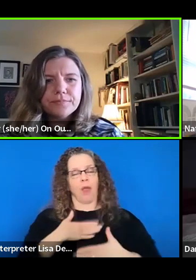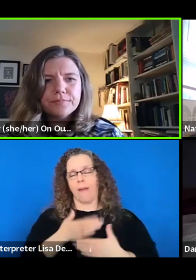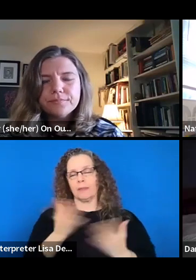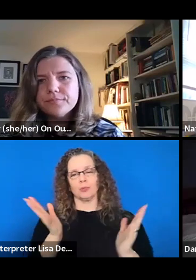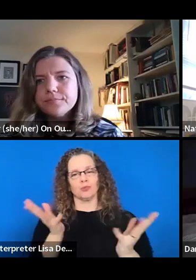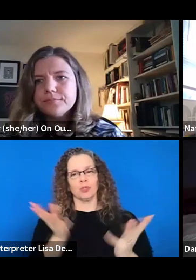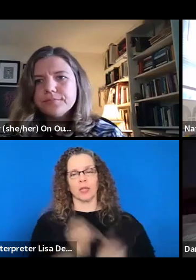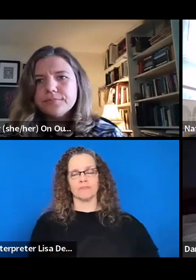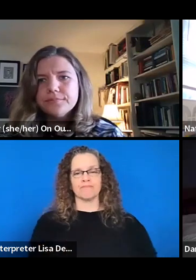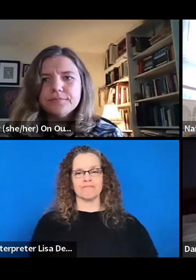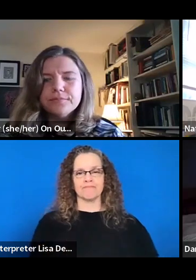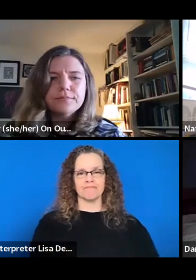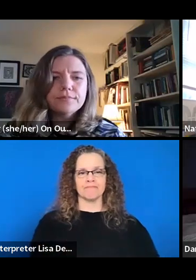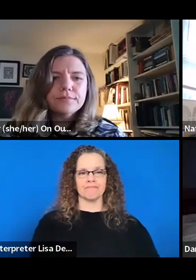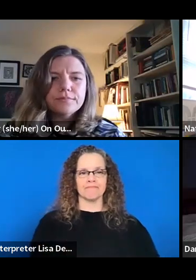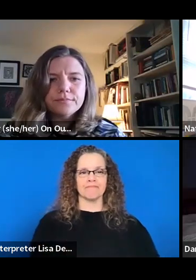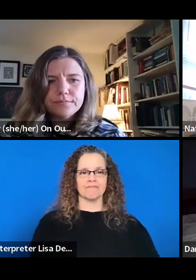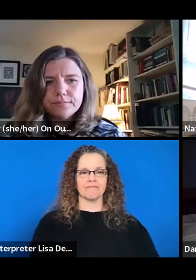Great. Thank you.